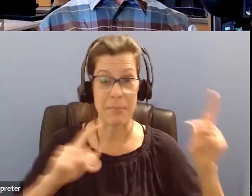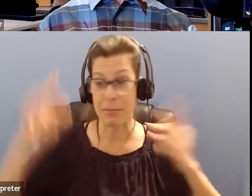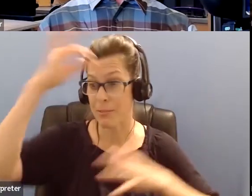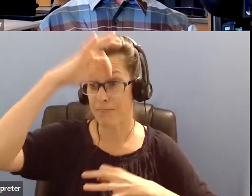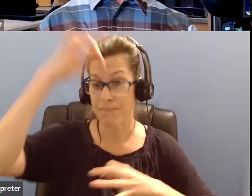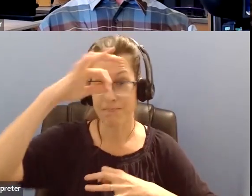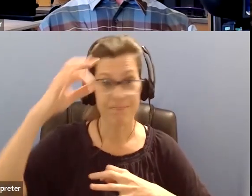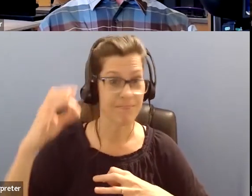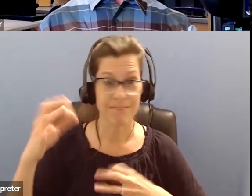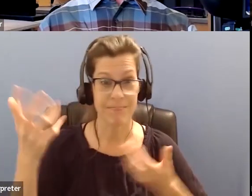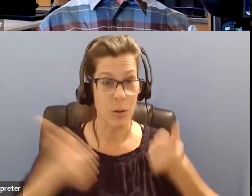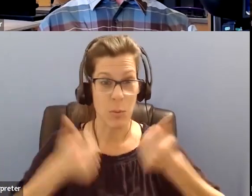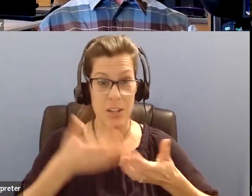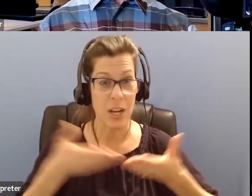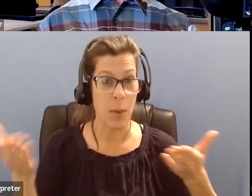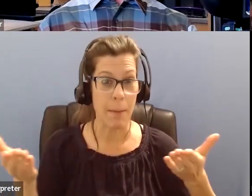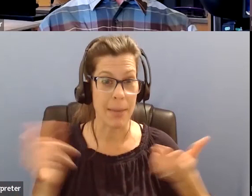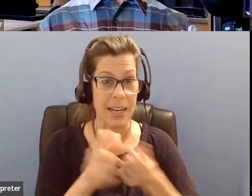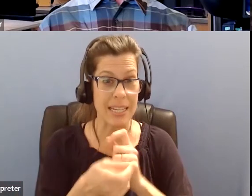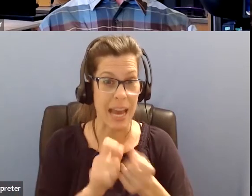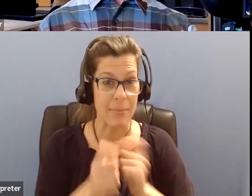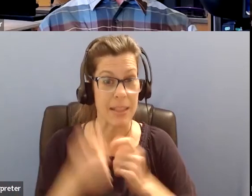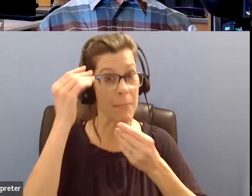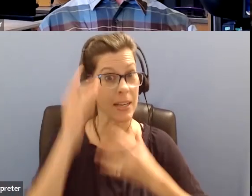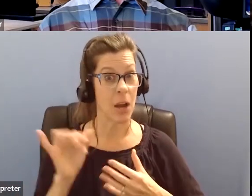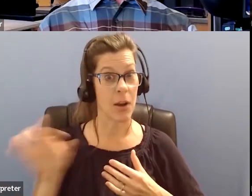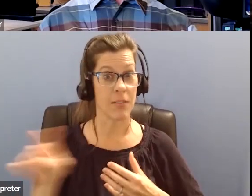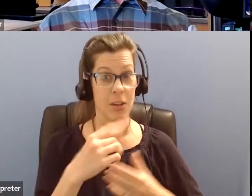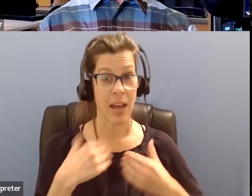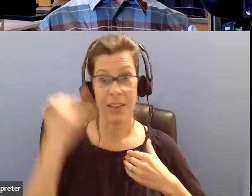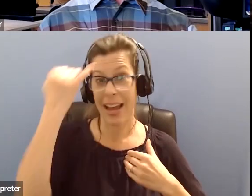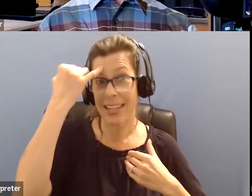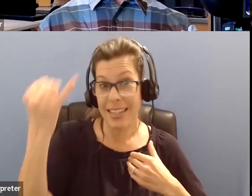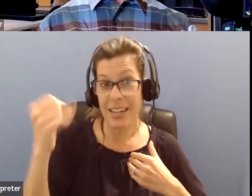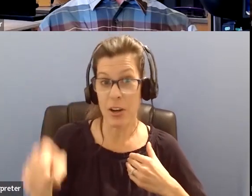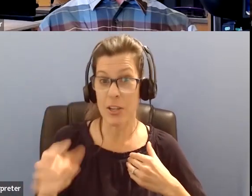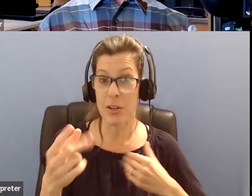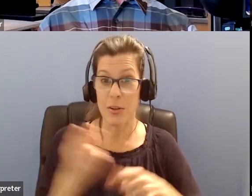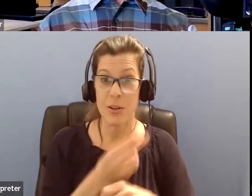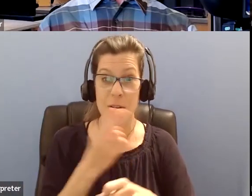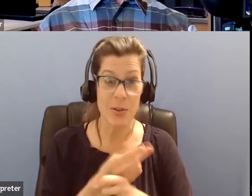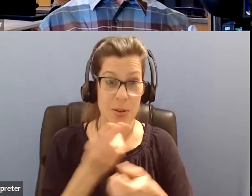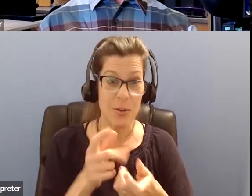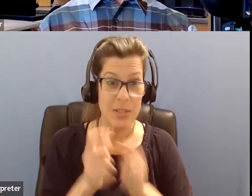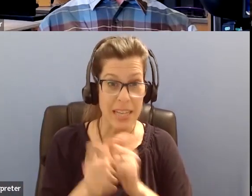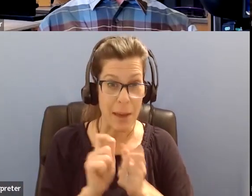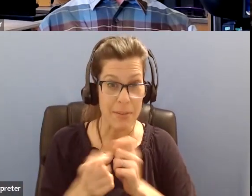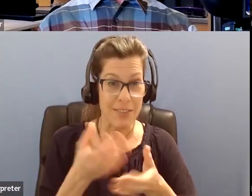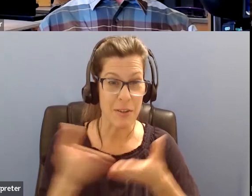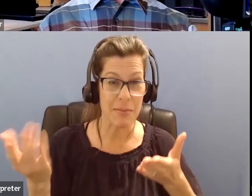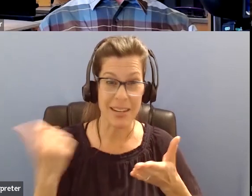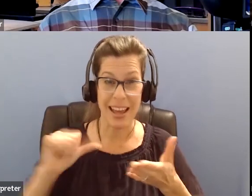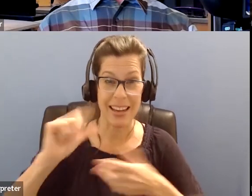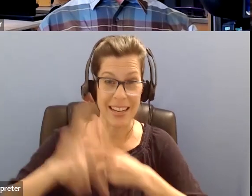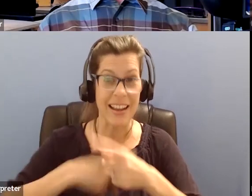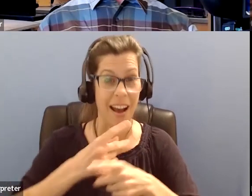it. Um, so that's, please let me know if you have ideas for that stuff or you use adaptive equipment, birding equipment of any time,